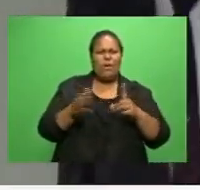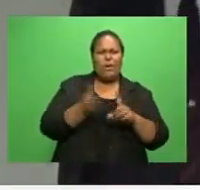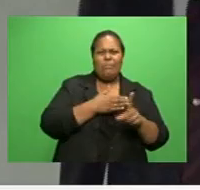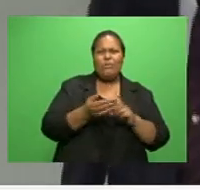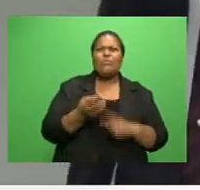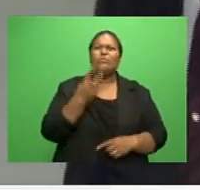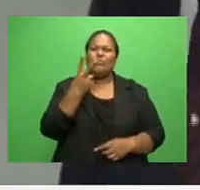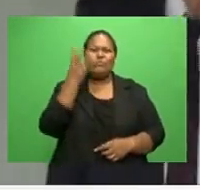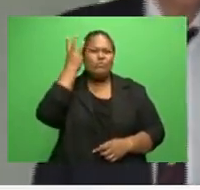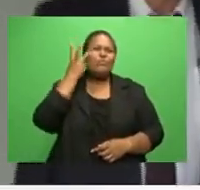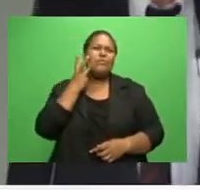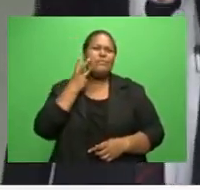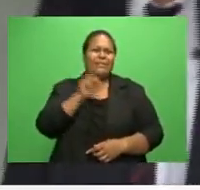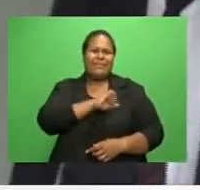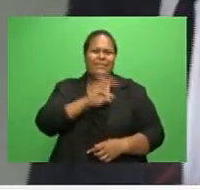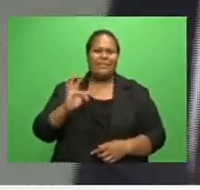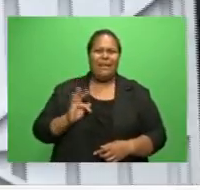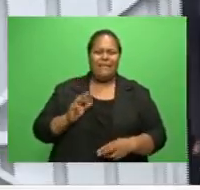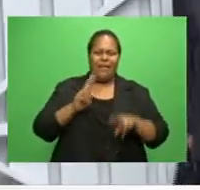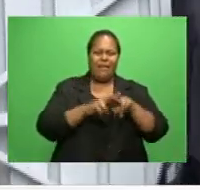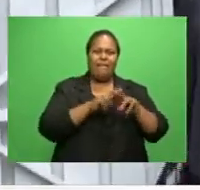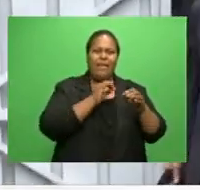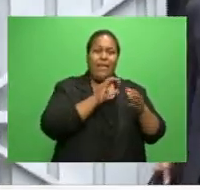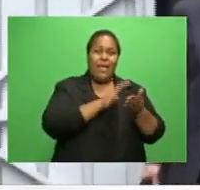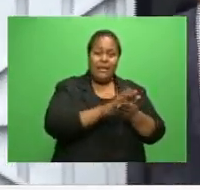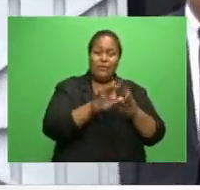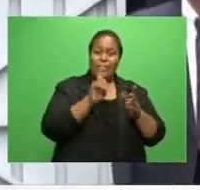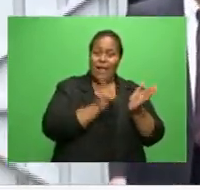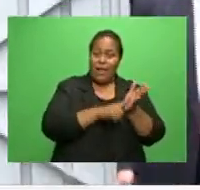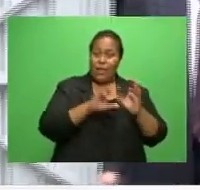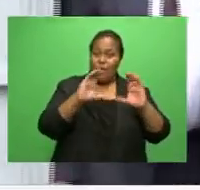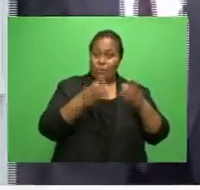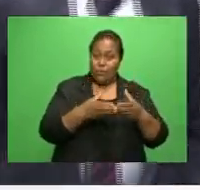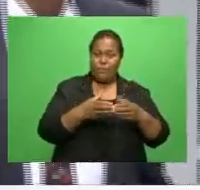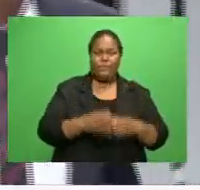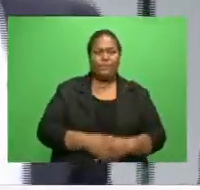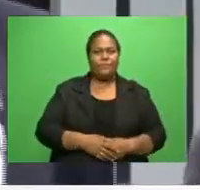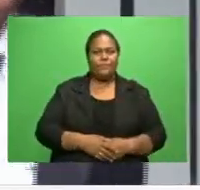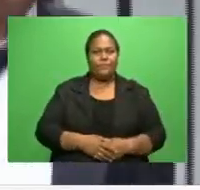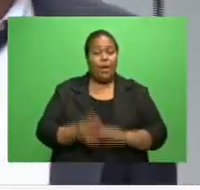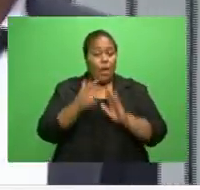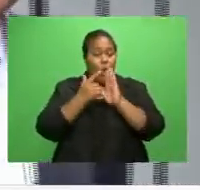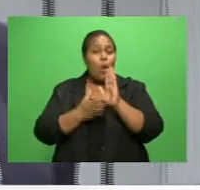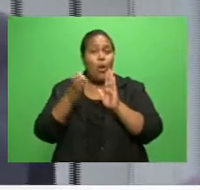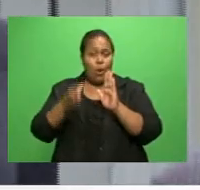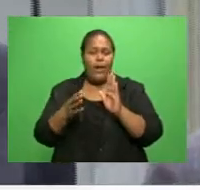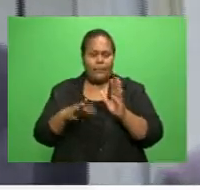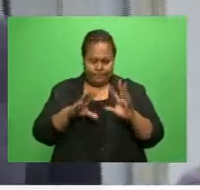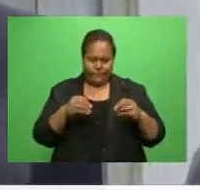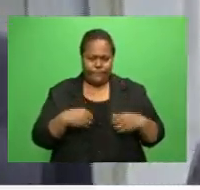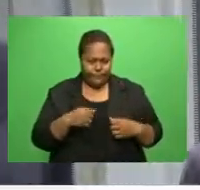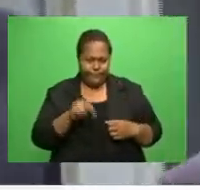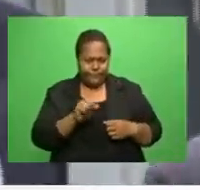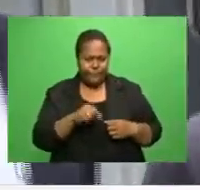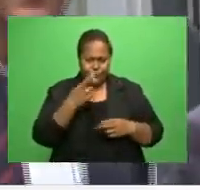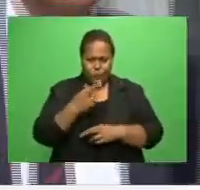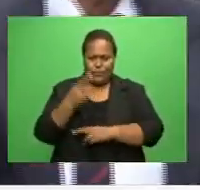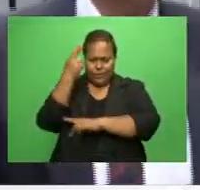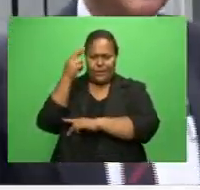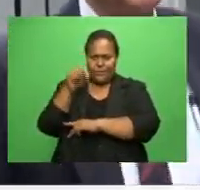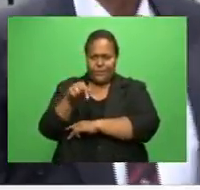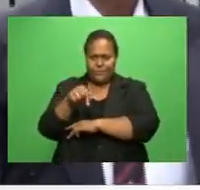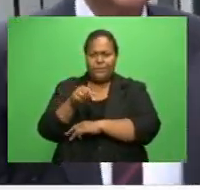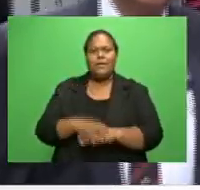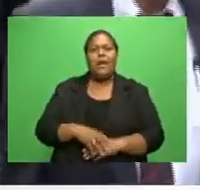employees of the FHL group. The prosecution says they have considered the representation made by the defense, however, they